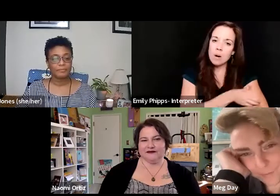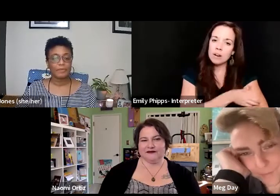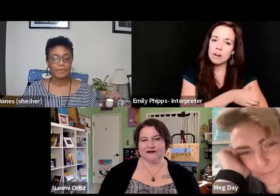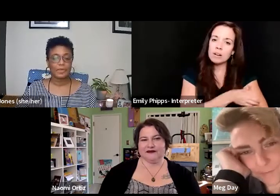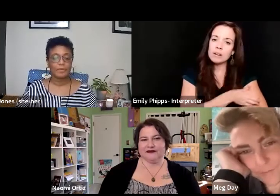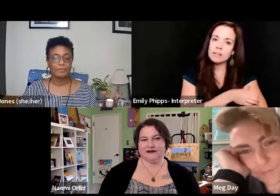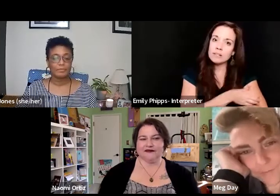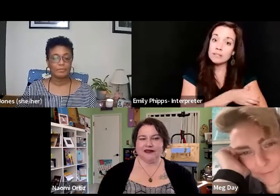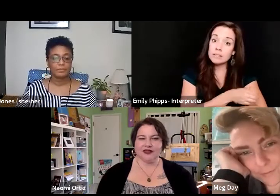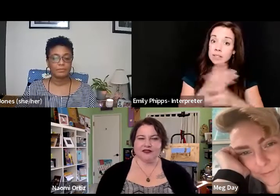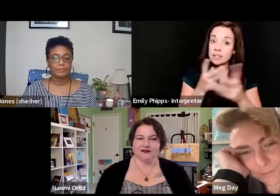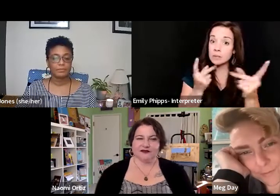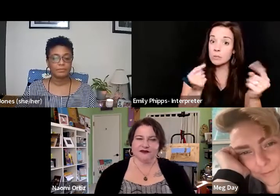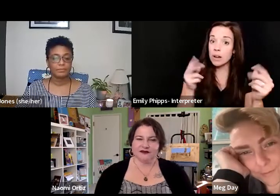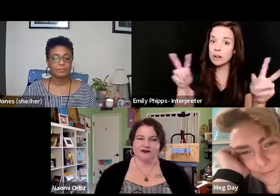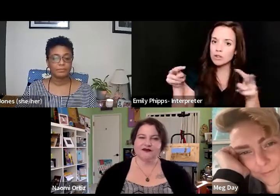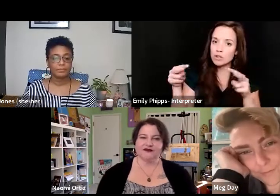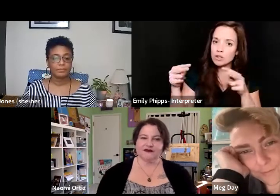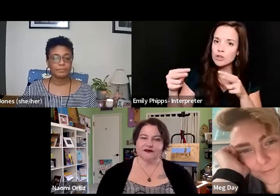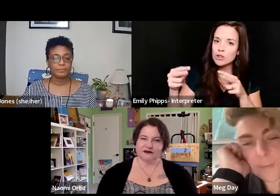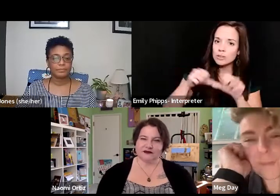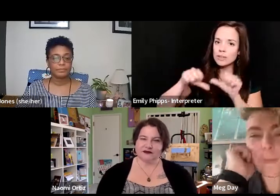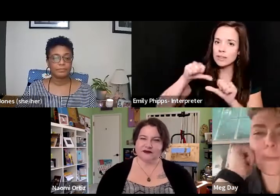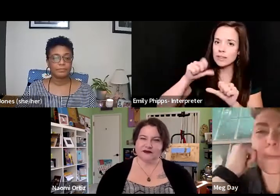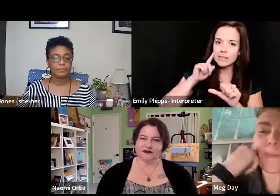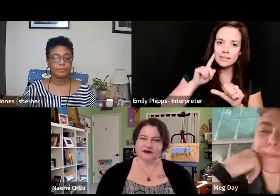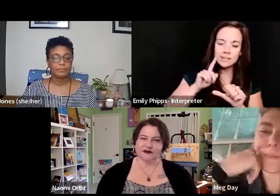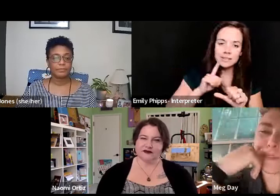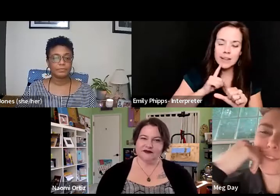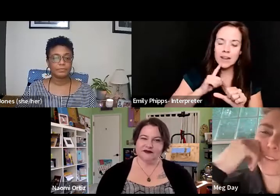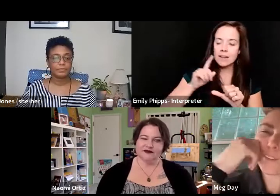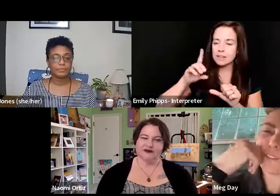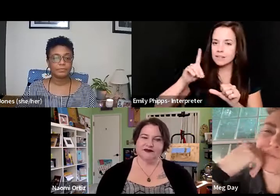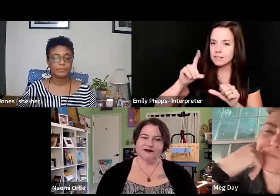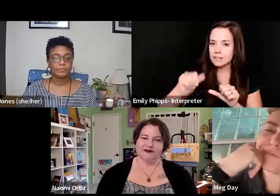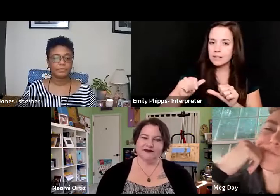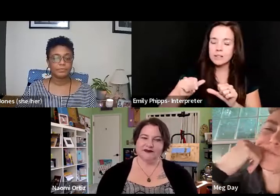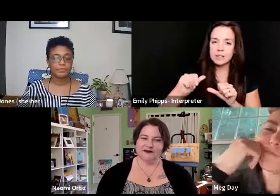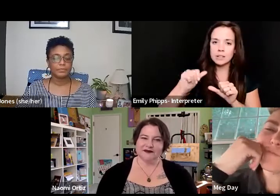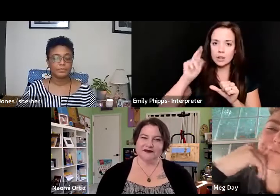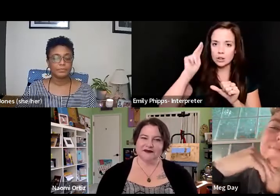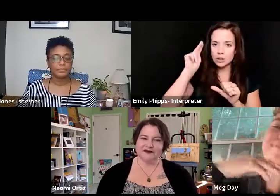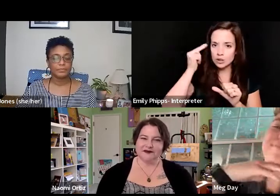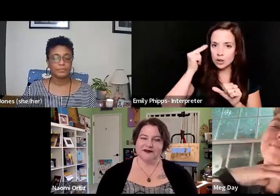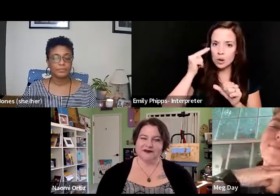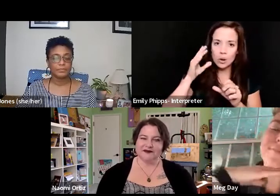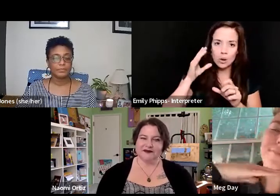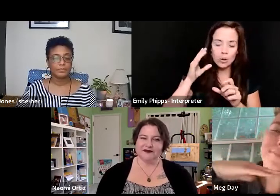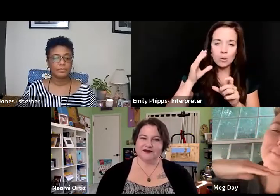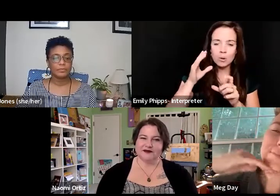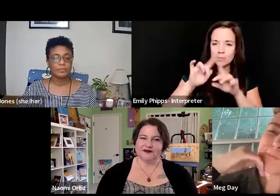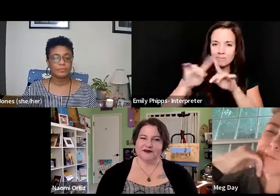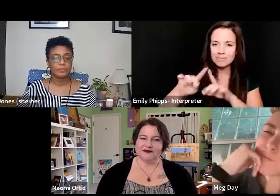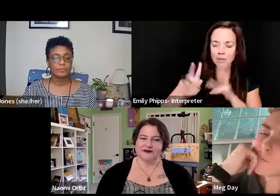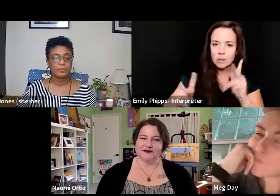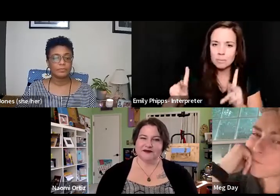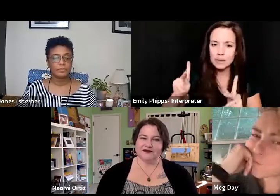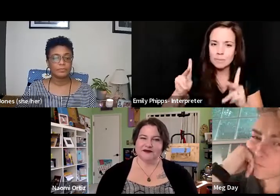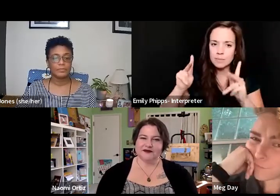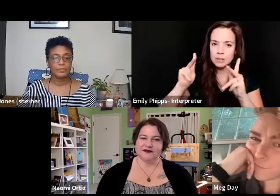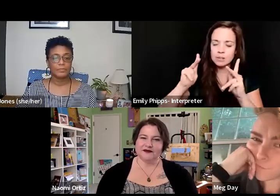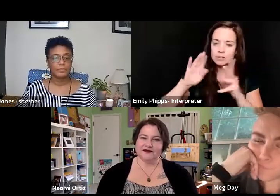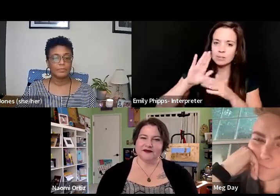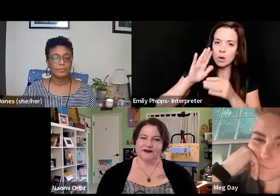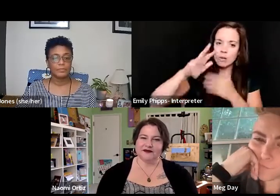other as disabled, deaf, cognitively, intellectually disabled, neuro, neuro weird people to be like, let's